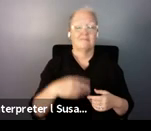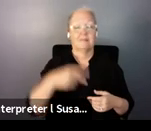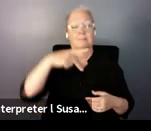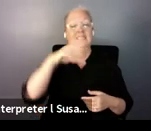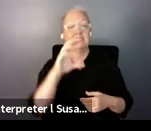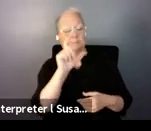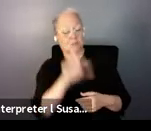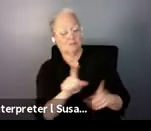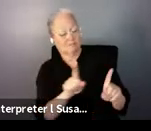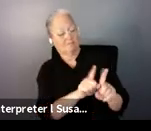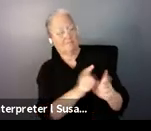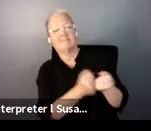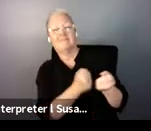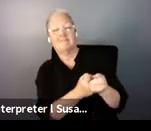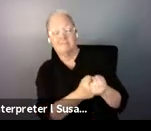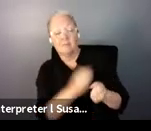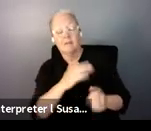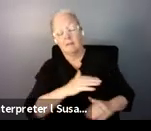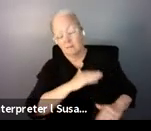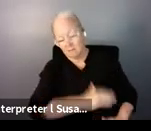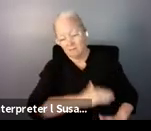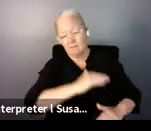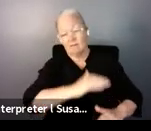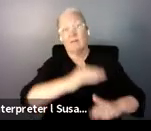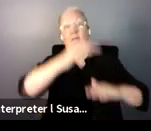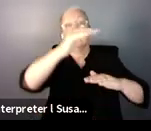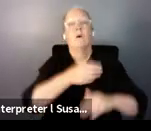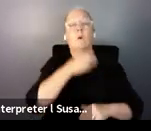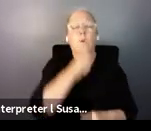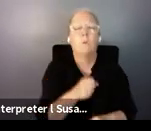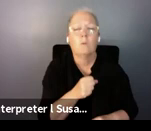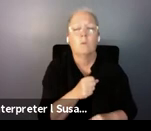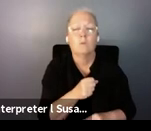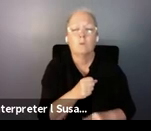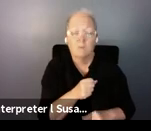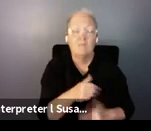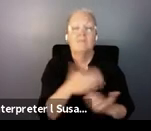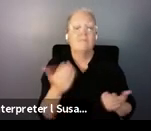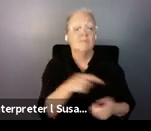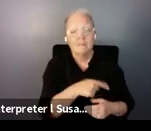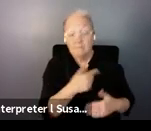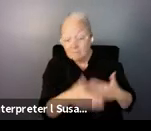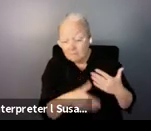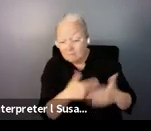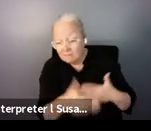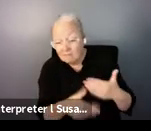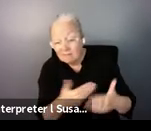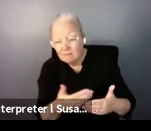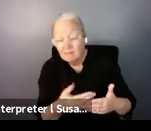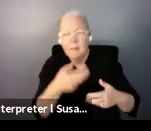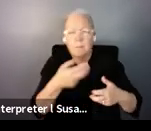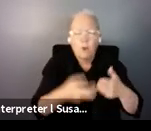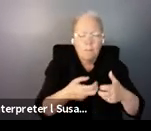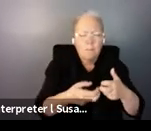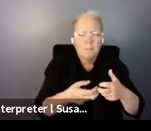others. In old age, whatever can be done, as people develop progressively functional difficulties to support